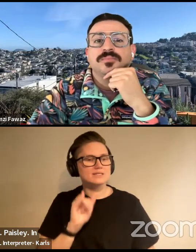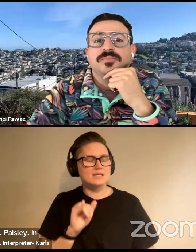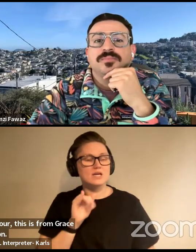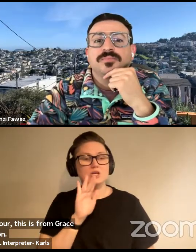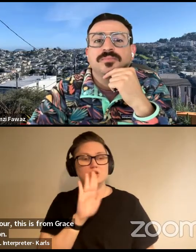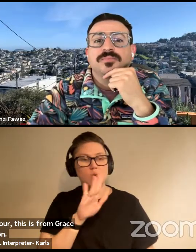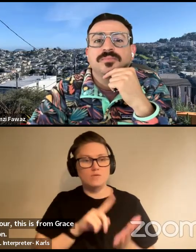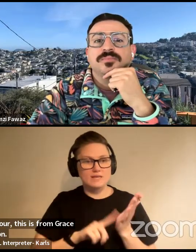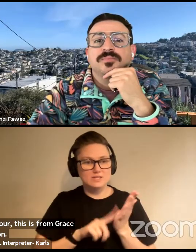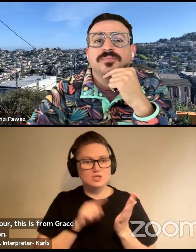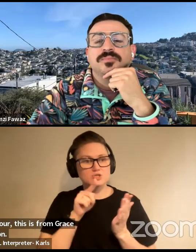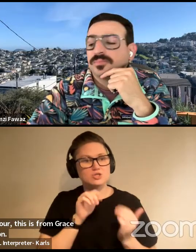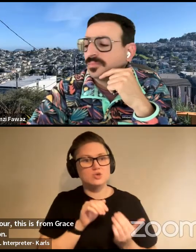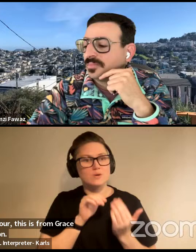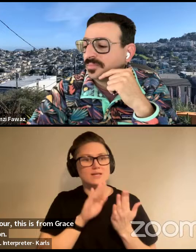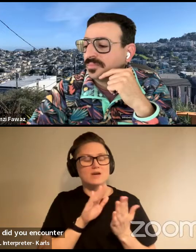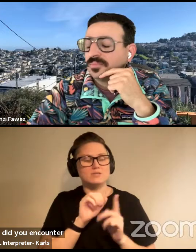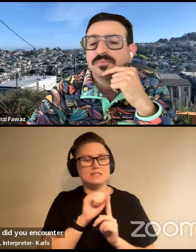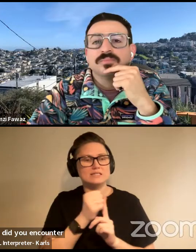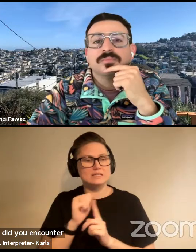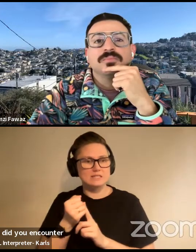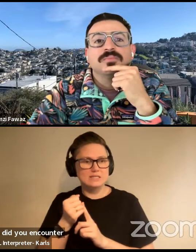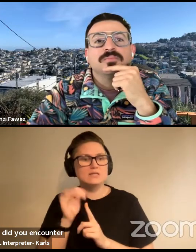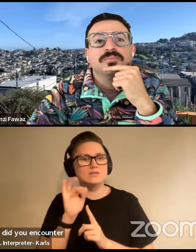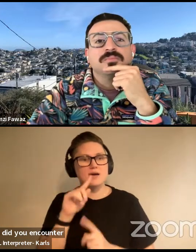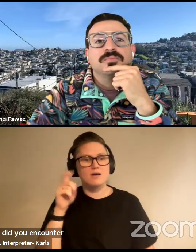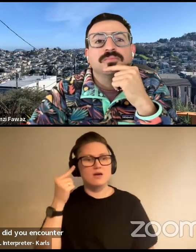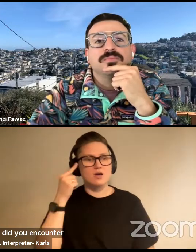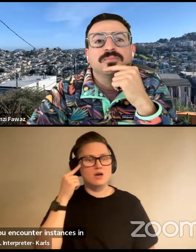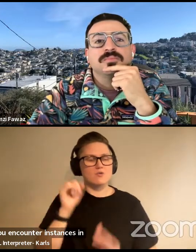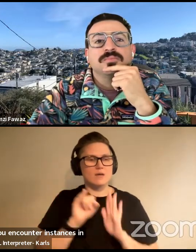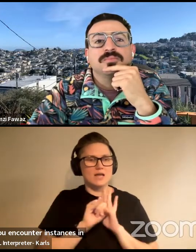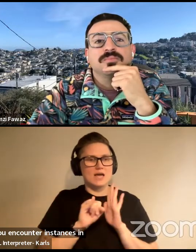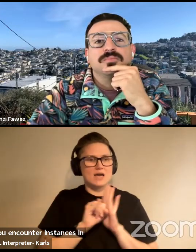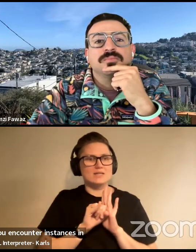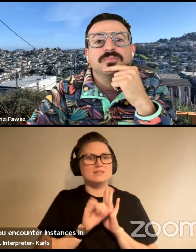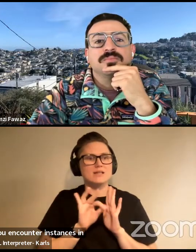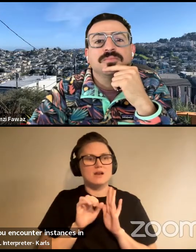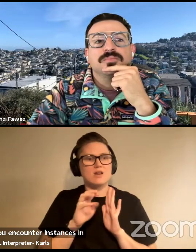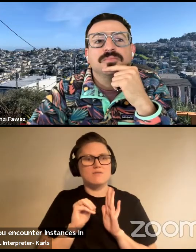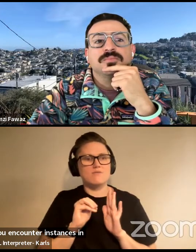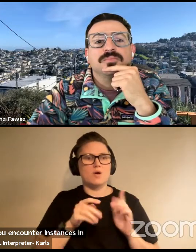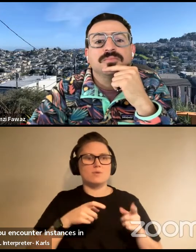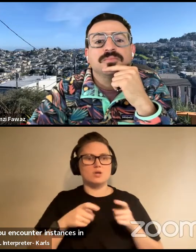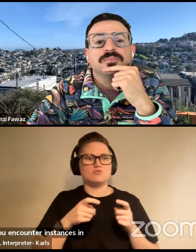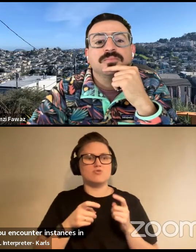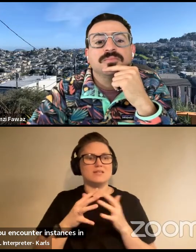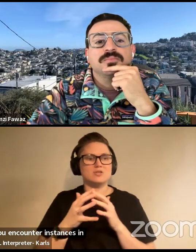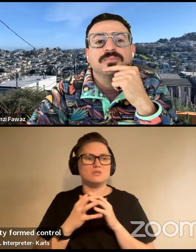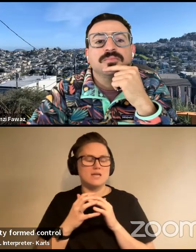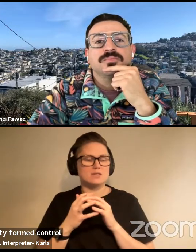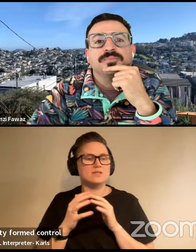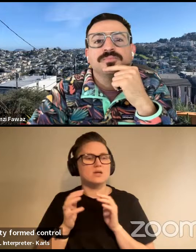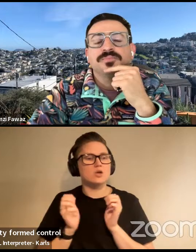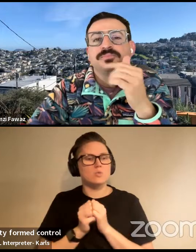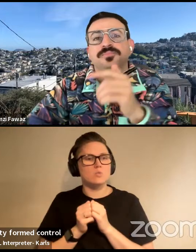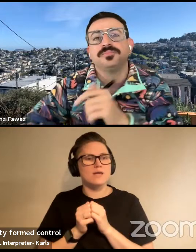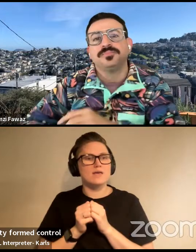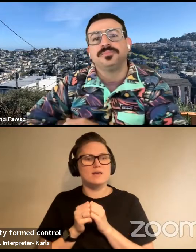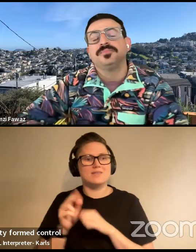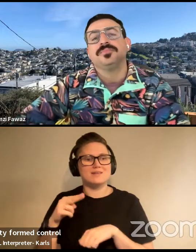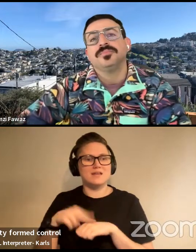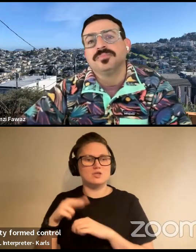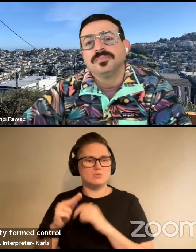encounter instances, uh, in which government identity form control intersected with nation building,